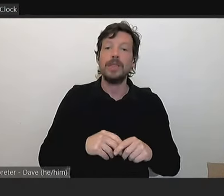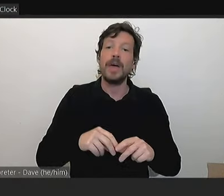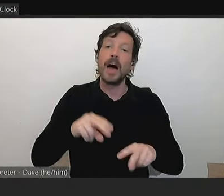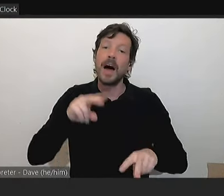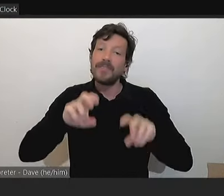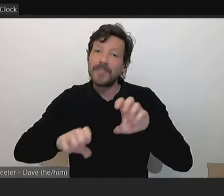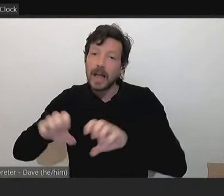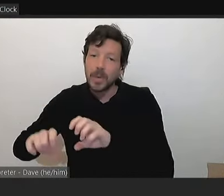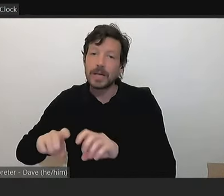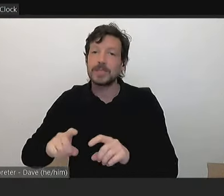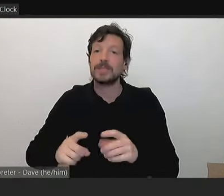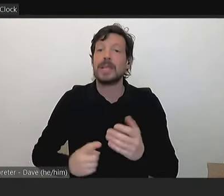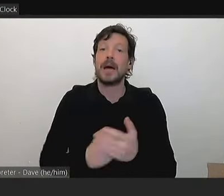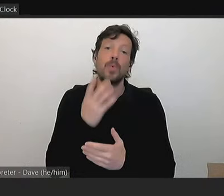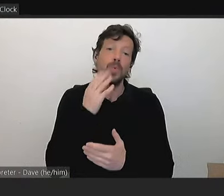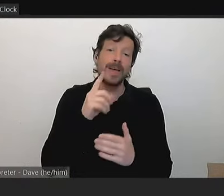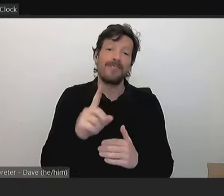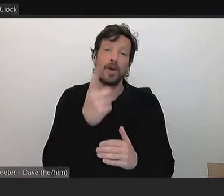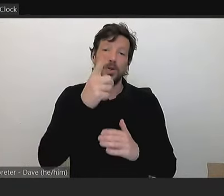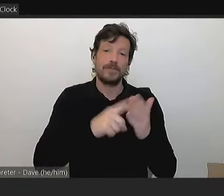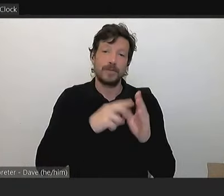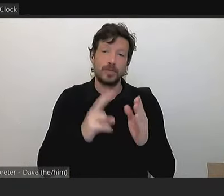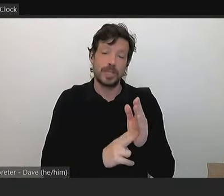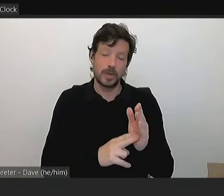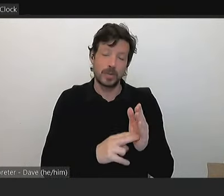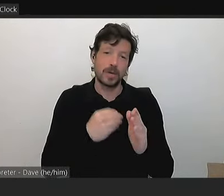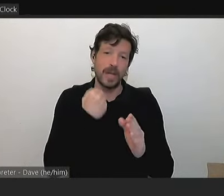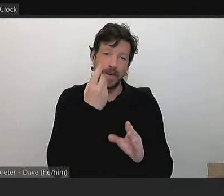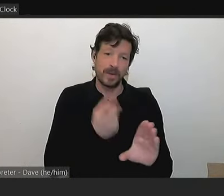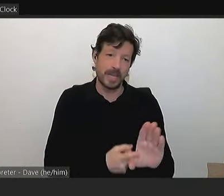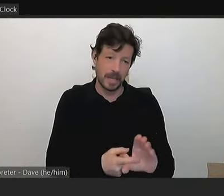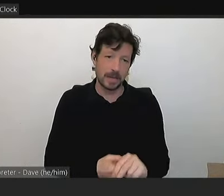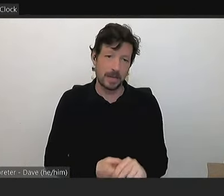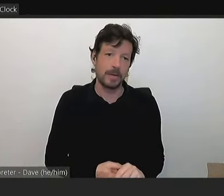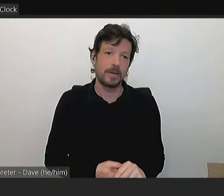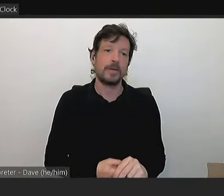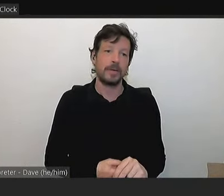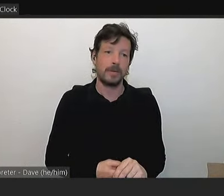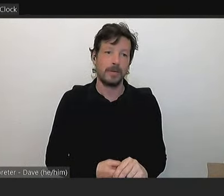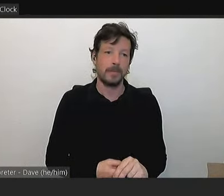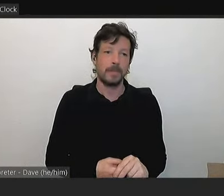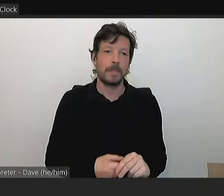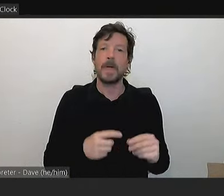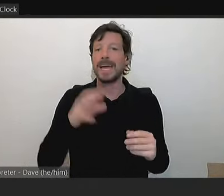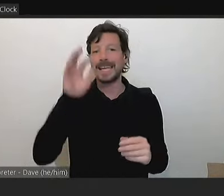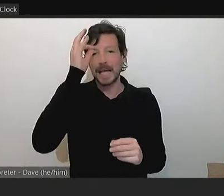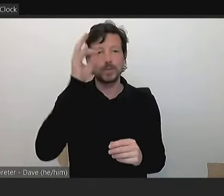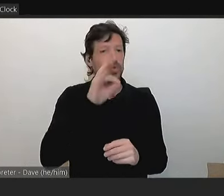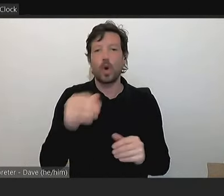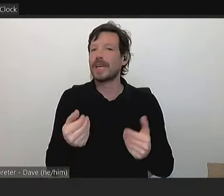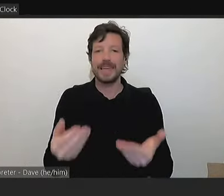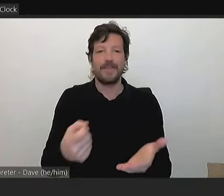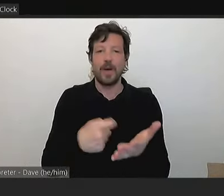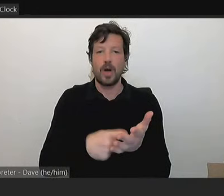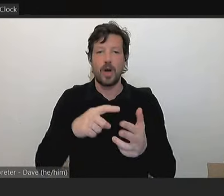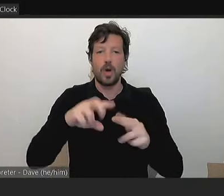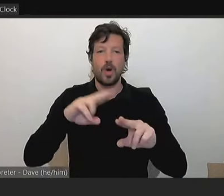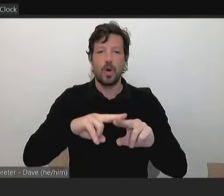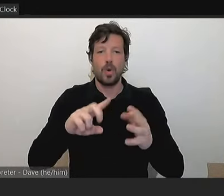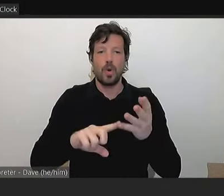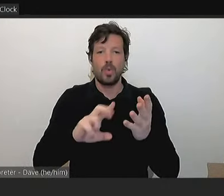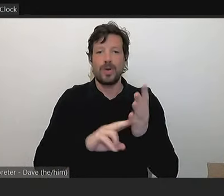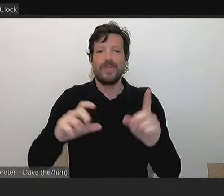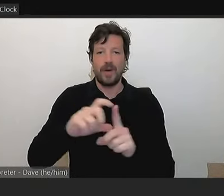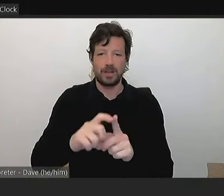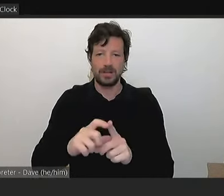year, and they're used in the following rating year. Councils don't offer a refund for any differences between the valuation provided by the